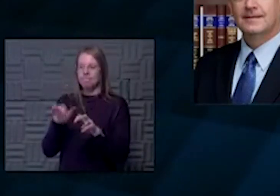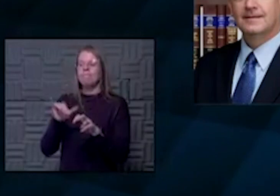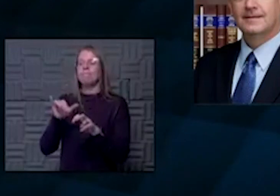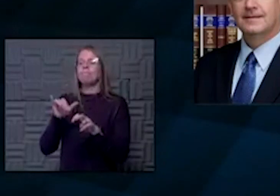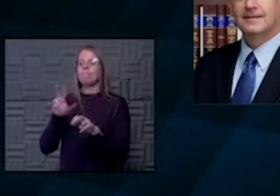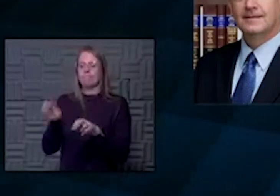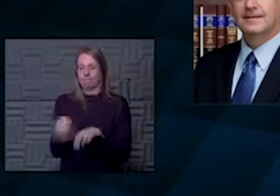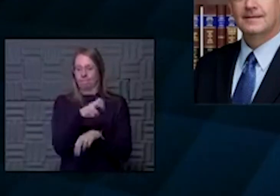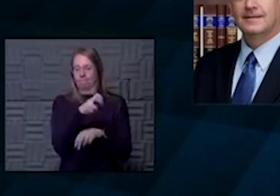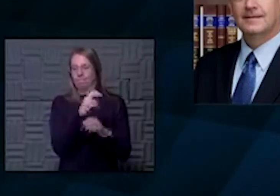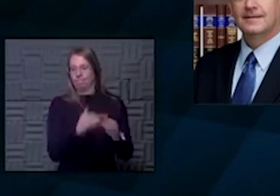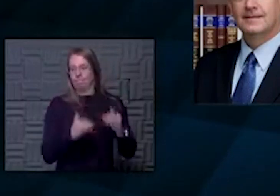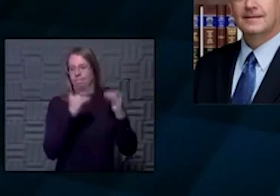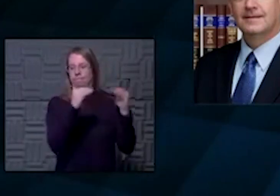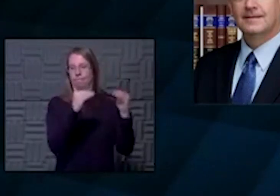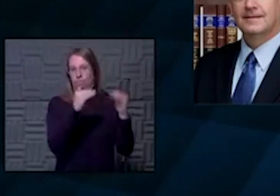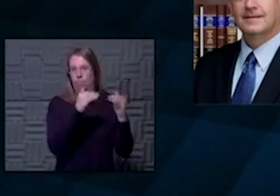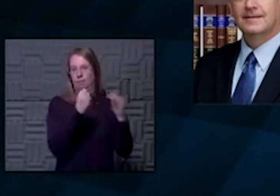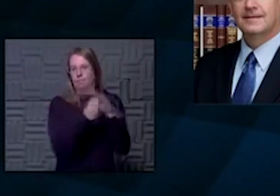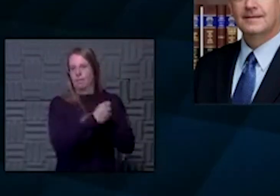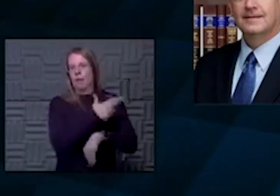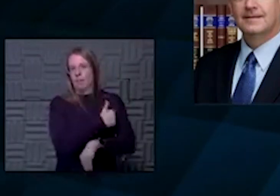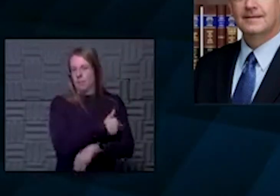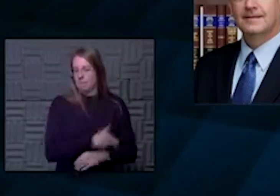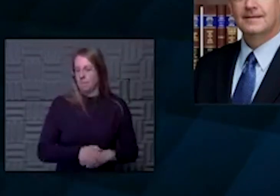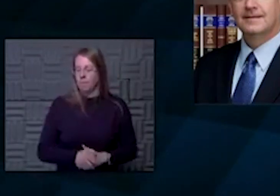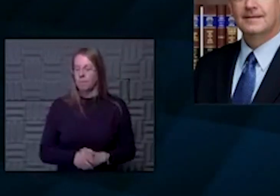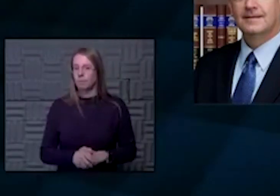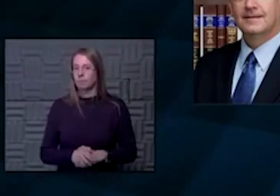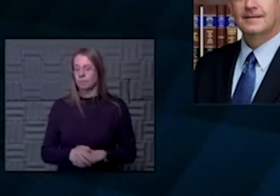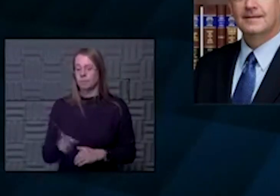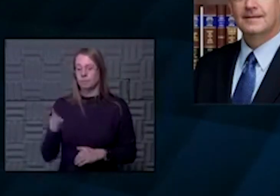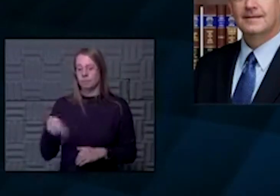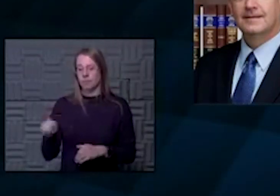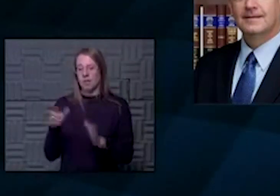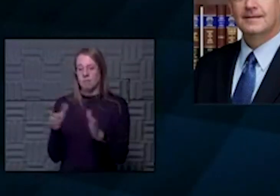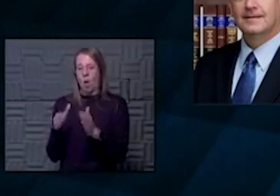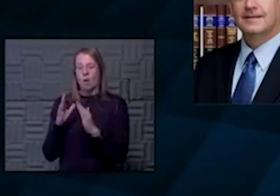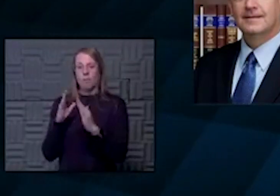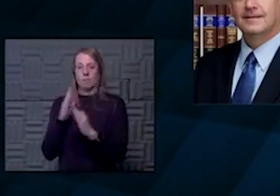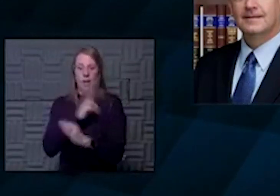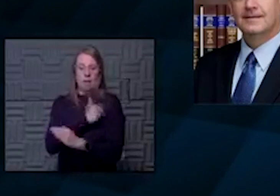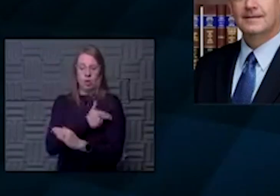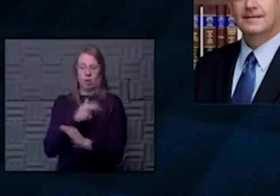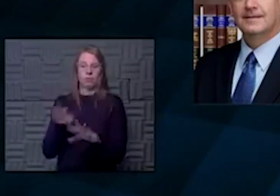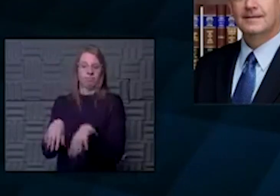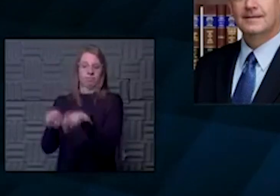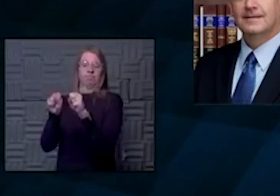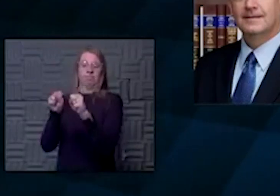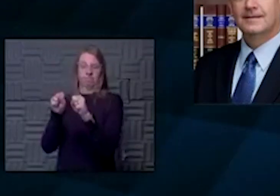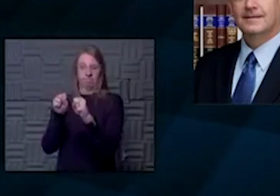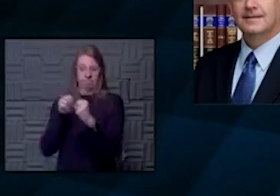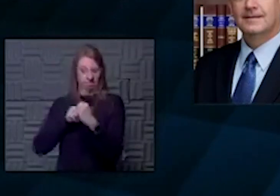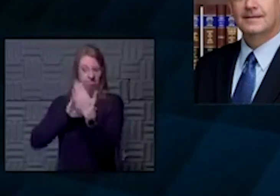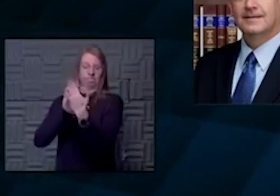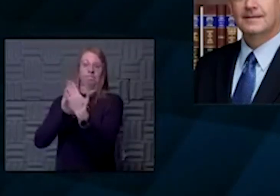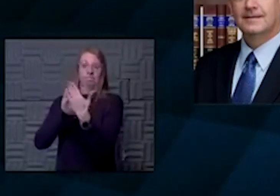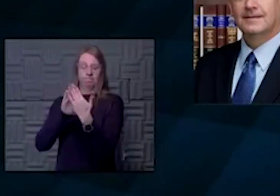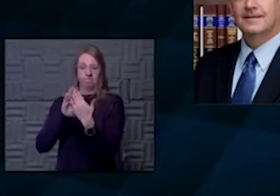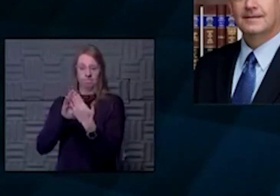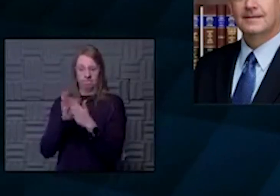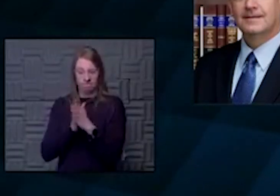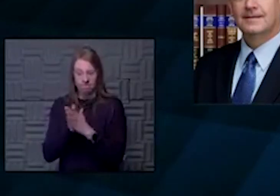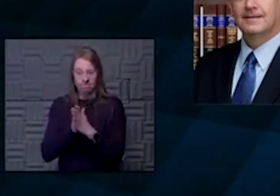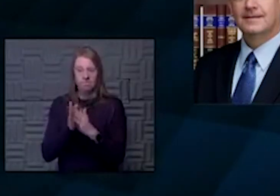them on to a higher level of care. So they've stepped up as expected to try to manage those patients they can within their